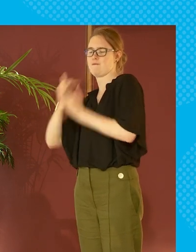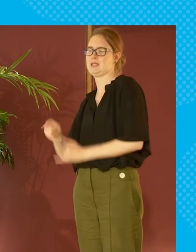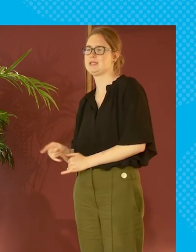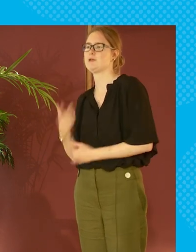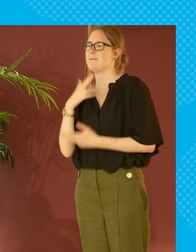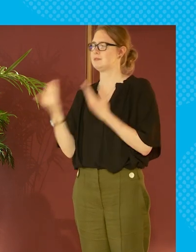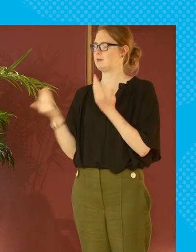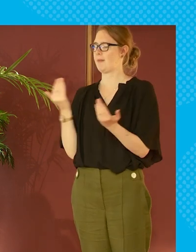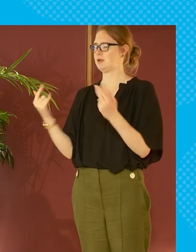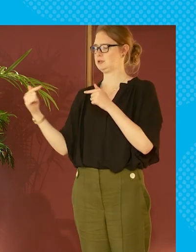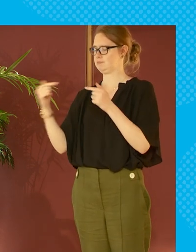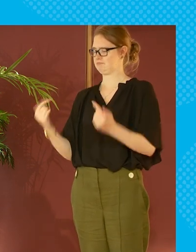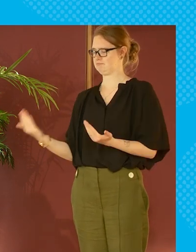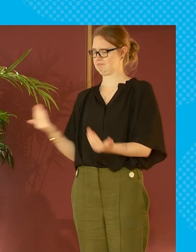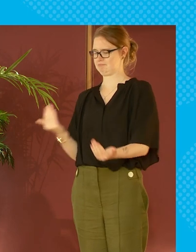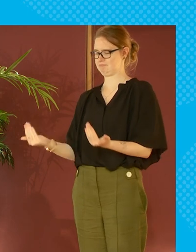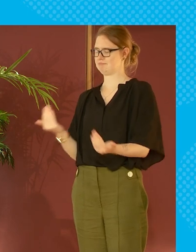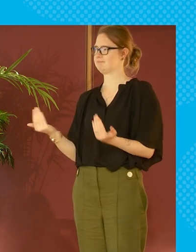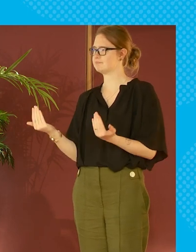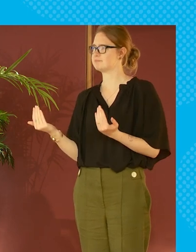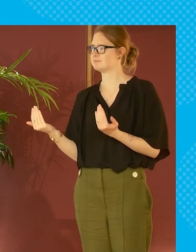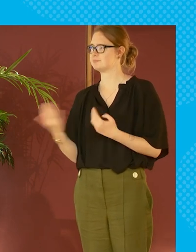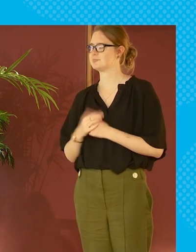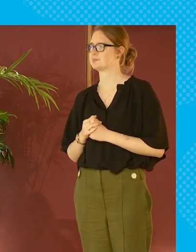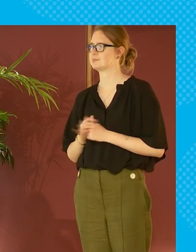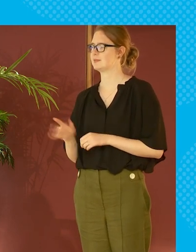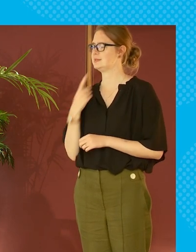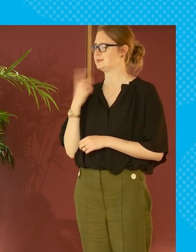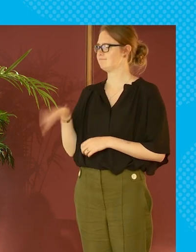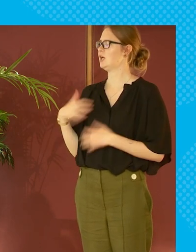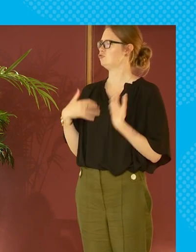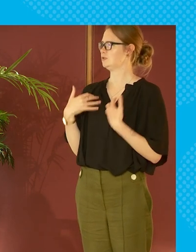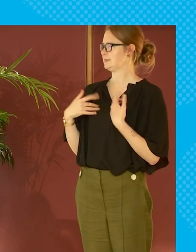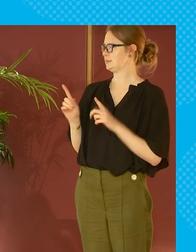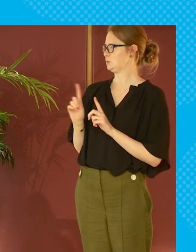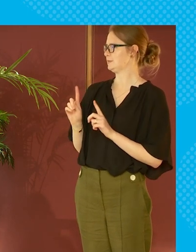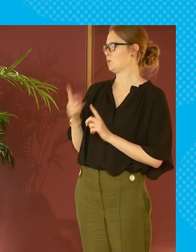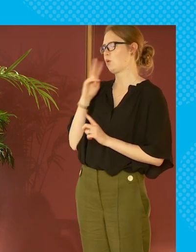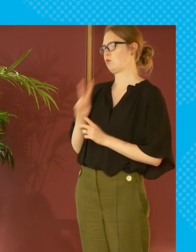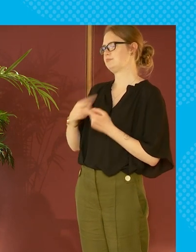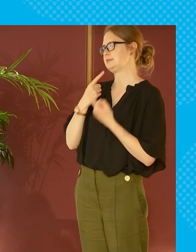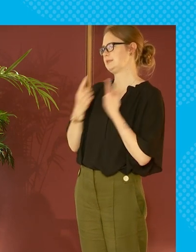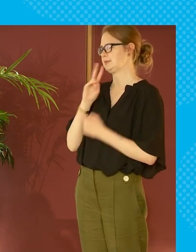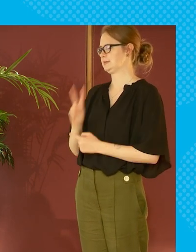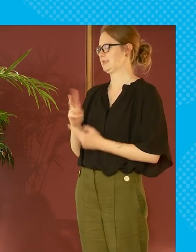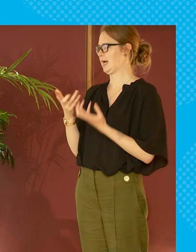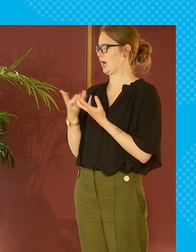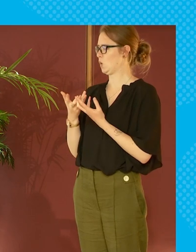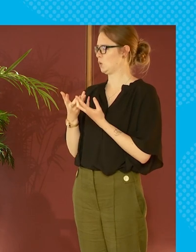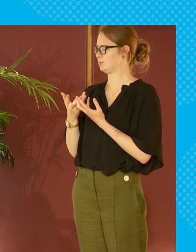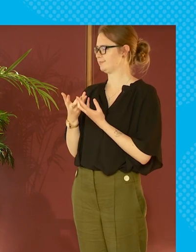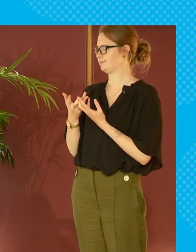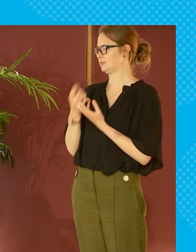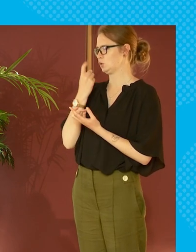survey and we were doing some comparative work between scotland and germany and i said to it'd be really interesting if we could look at the data and see